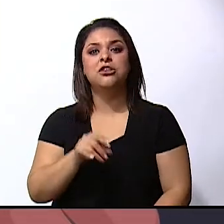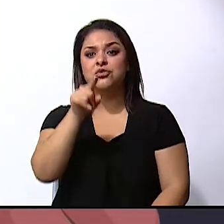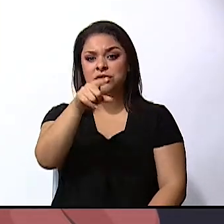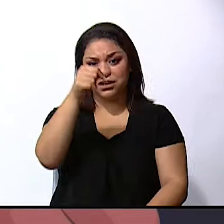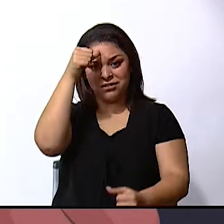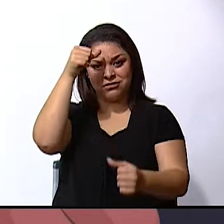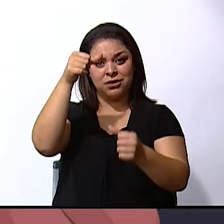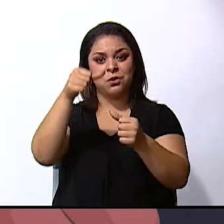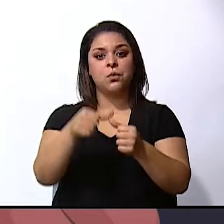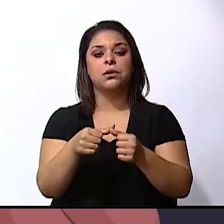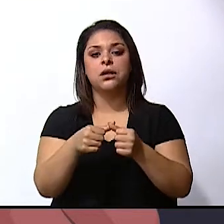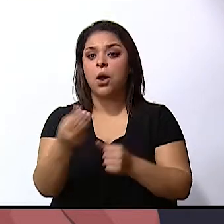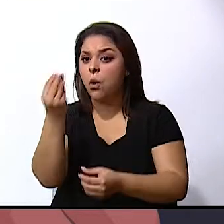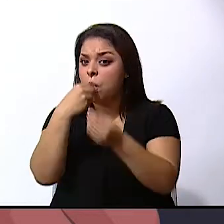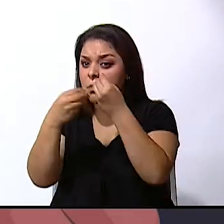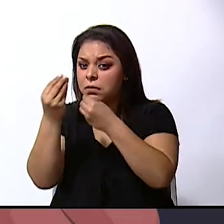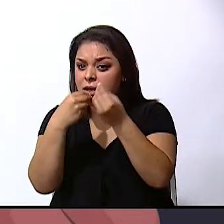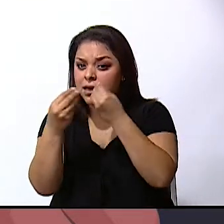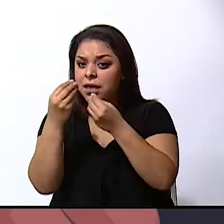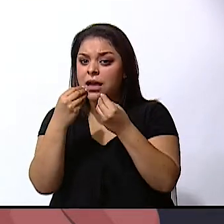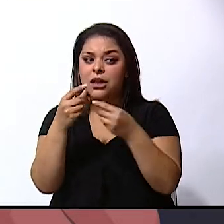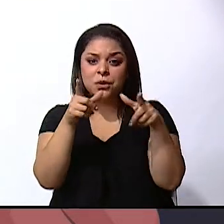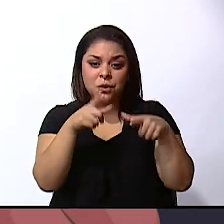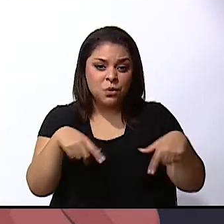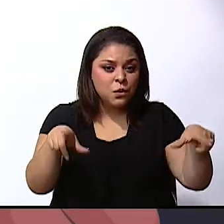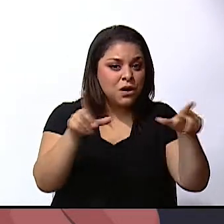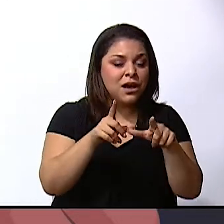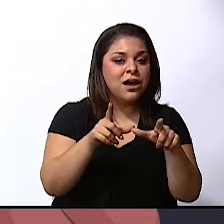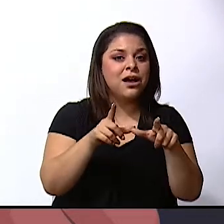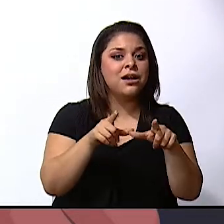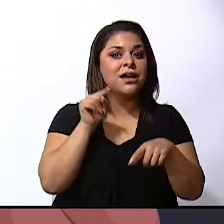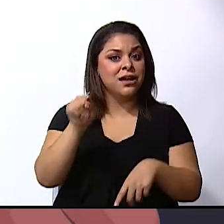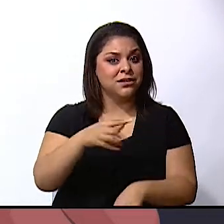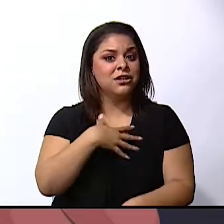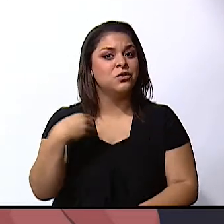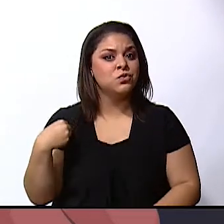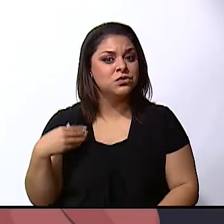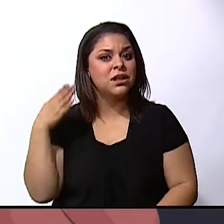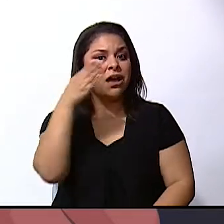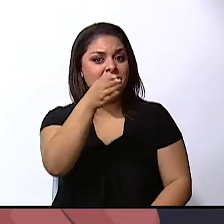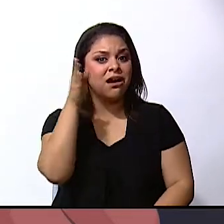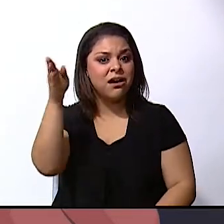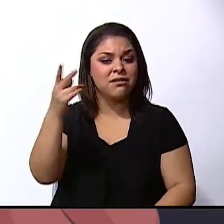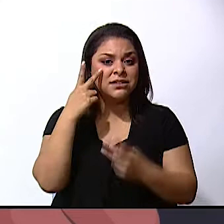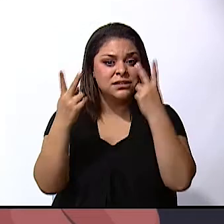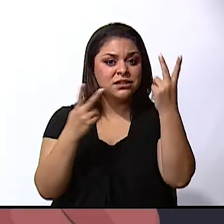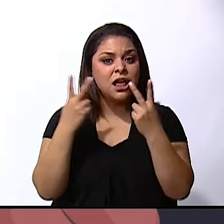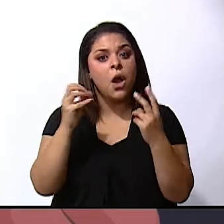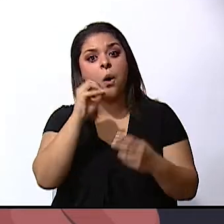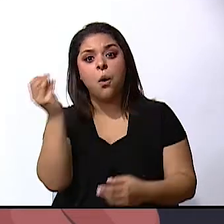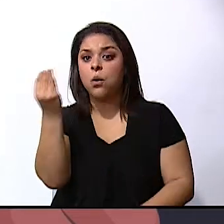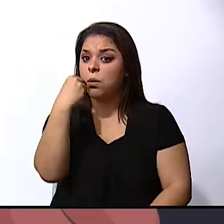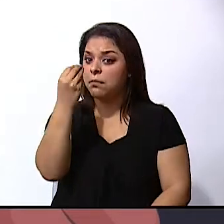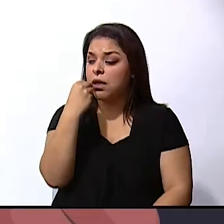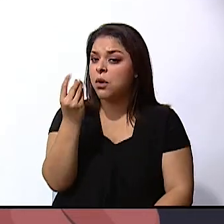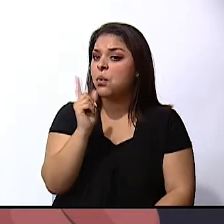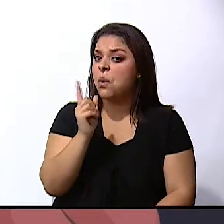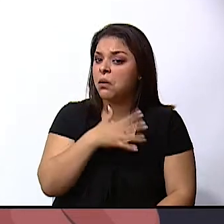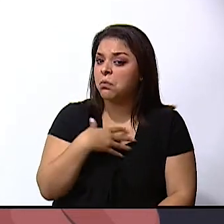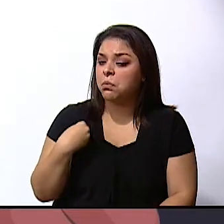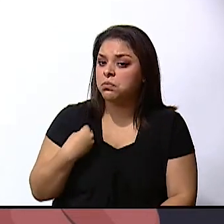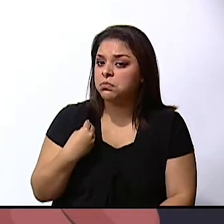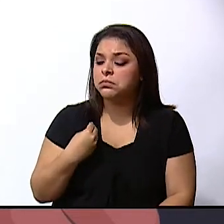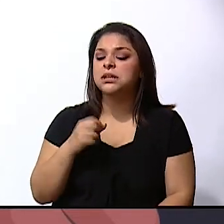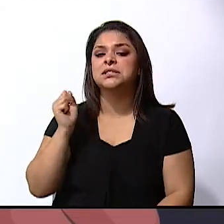remember the food and the places that they like to visit or the food they like to eat yeah